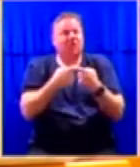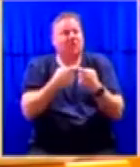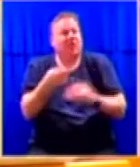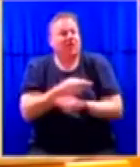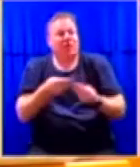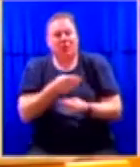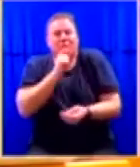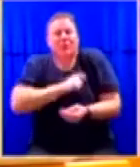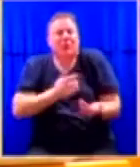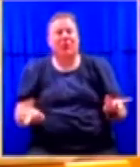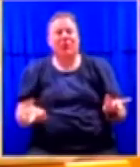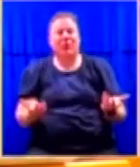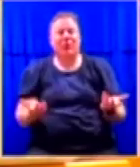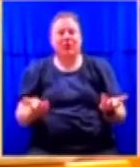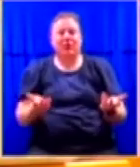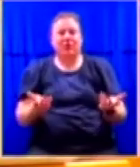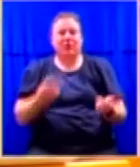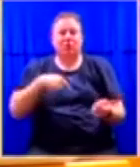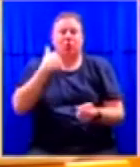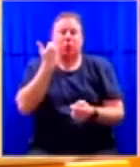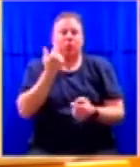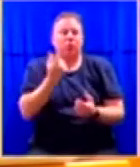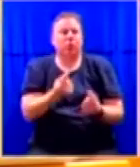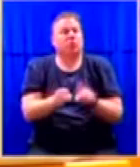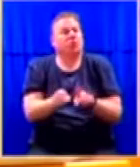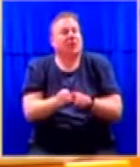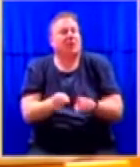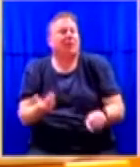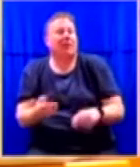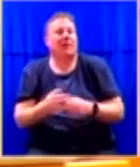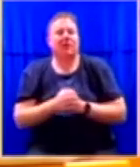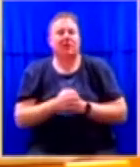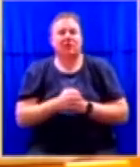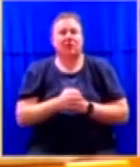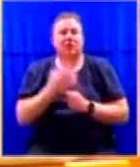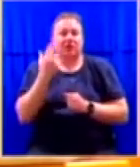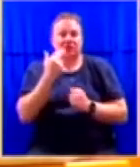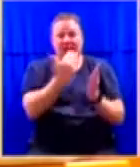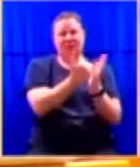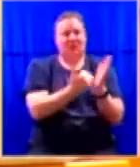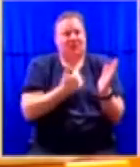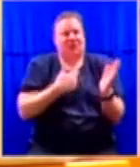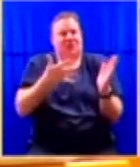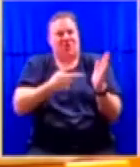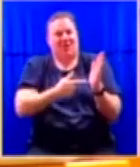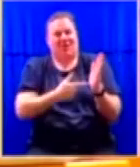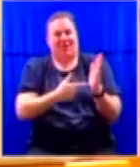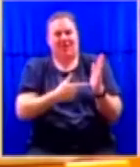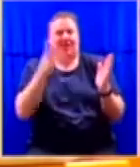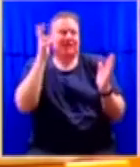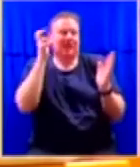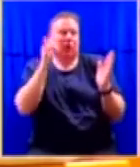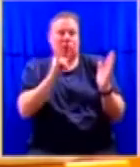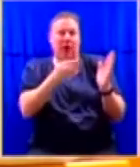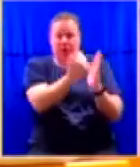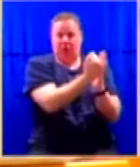It's what we want to do. So it's, if you like, a nice condition. It may sound bad that